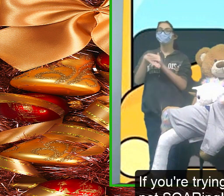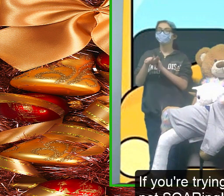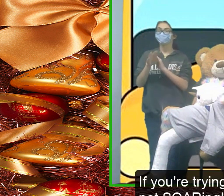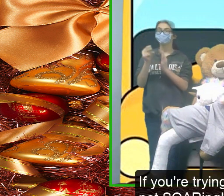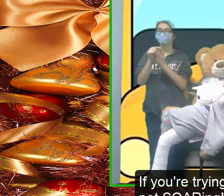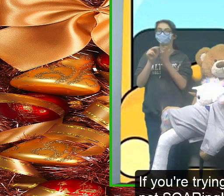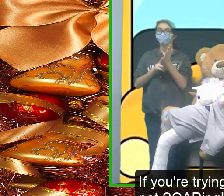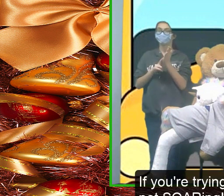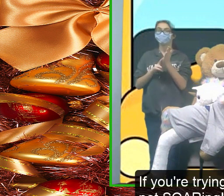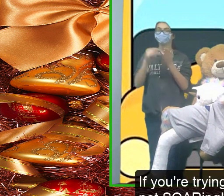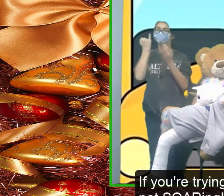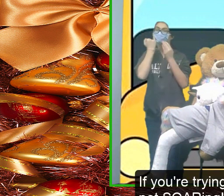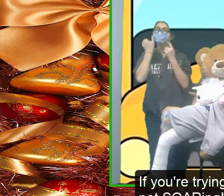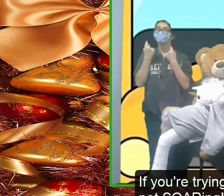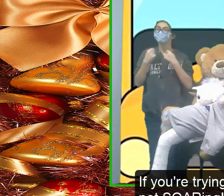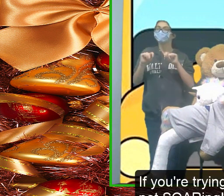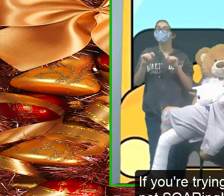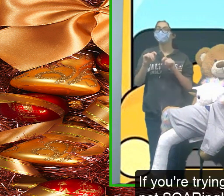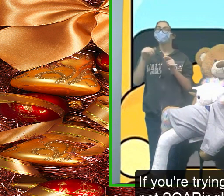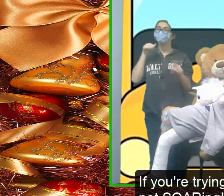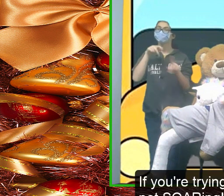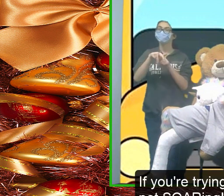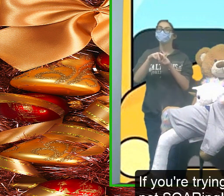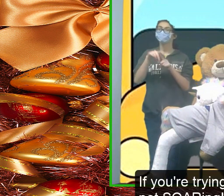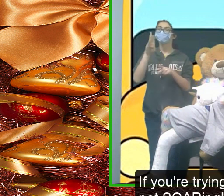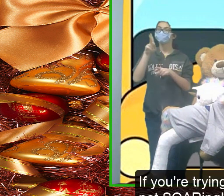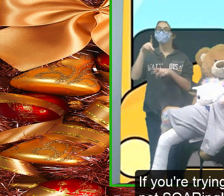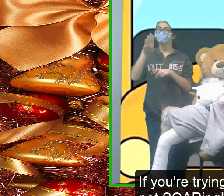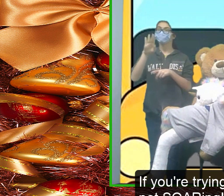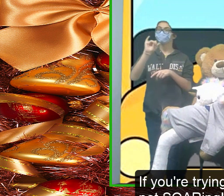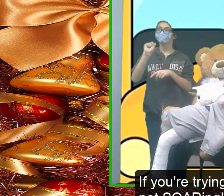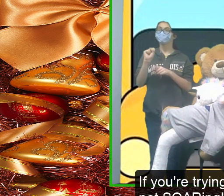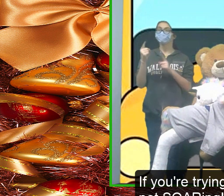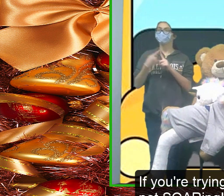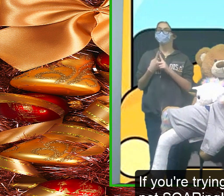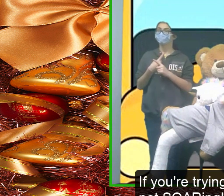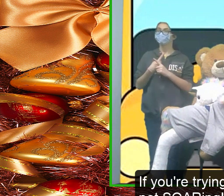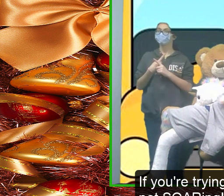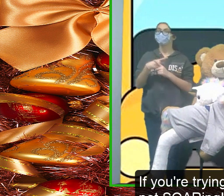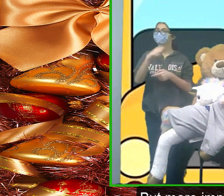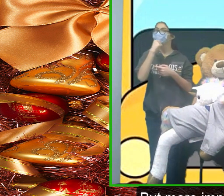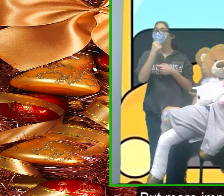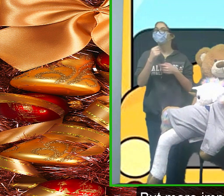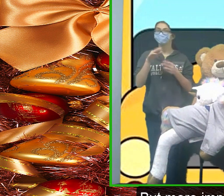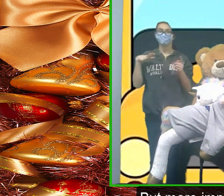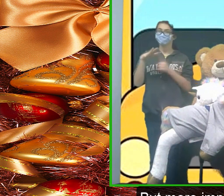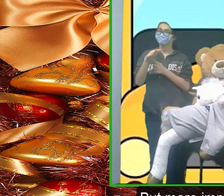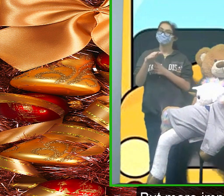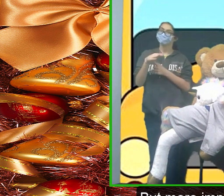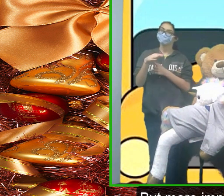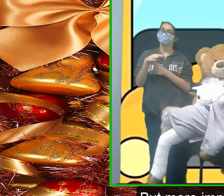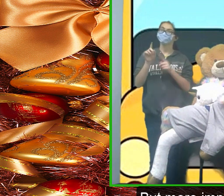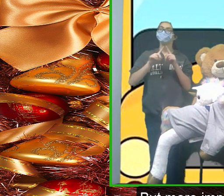if you're trying to trick pbis first of all you're not soaring but more